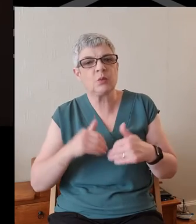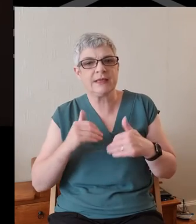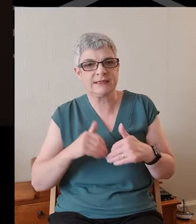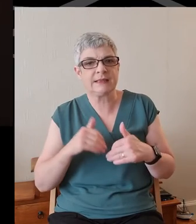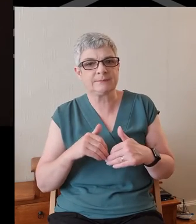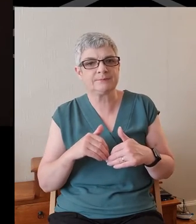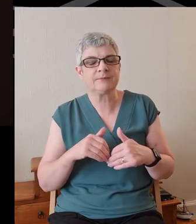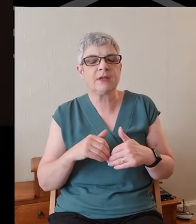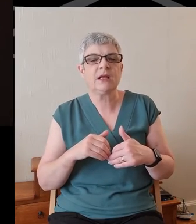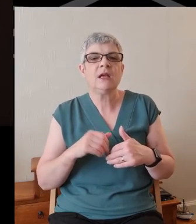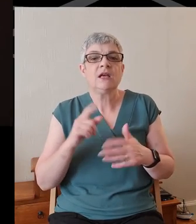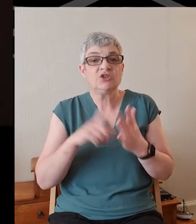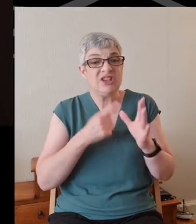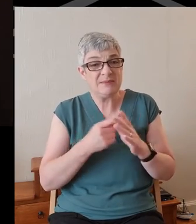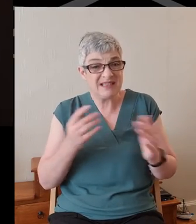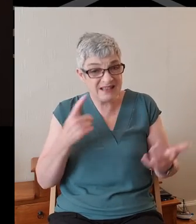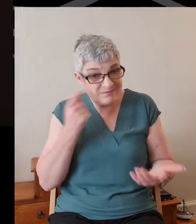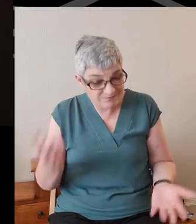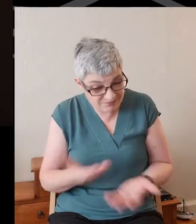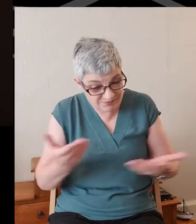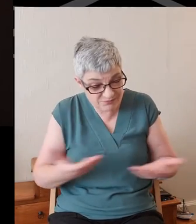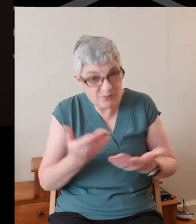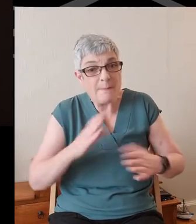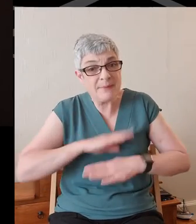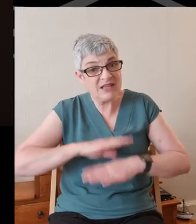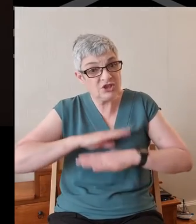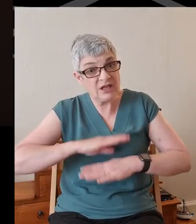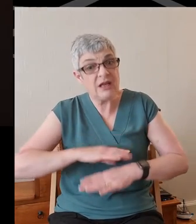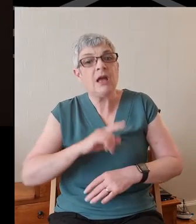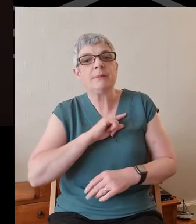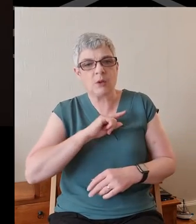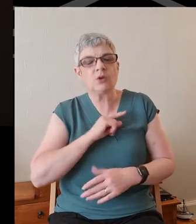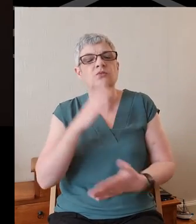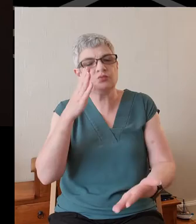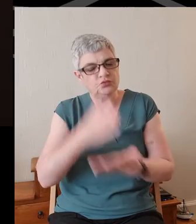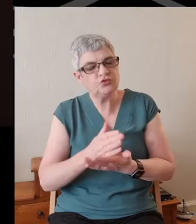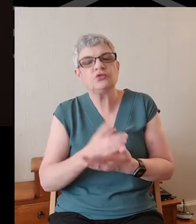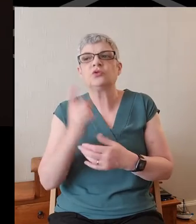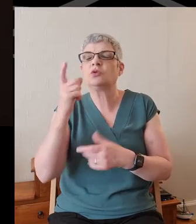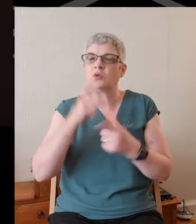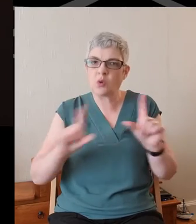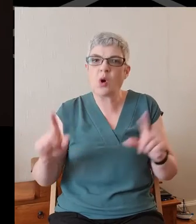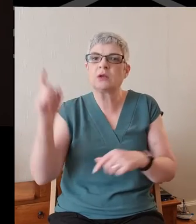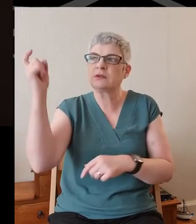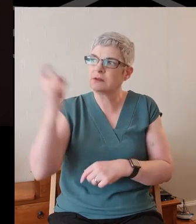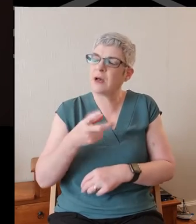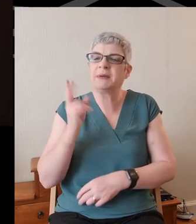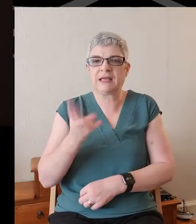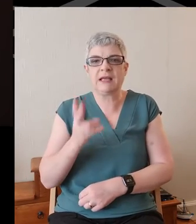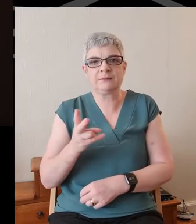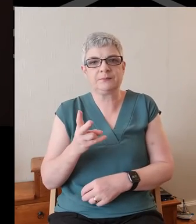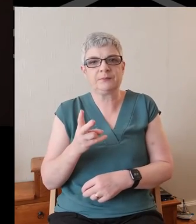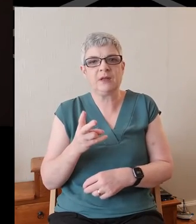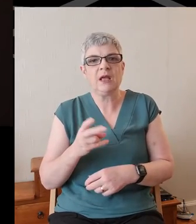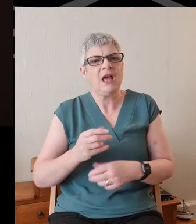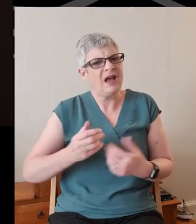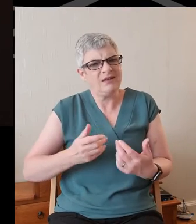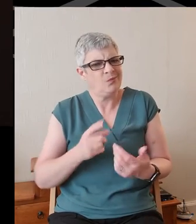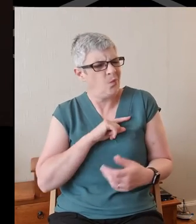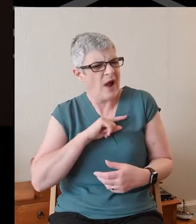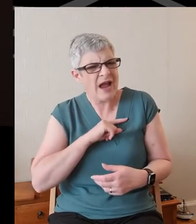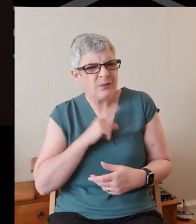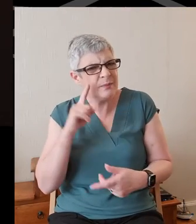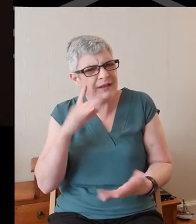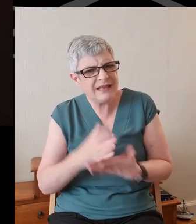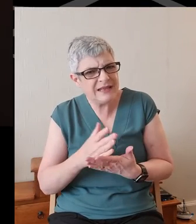James can urge us to be patient because we can be sure the Lord will come again. And the basis for believing that is